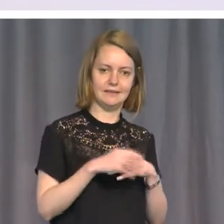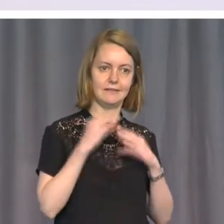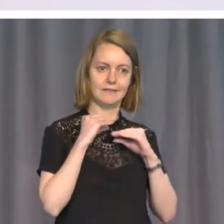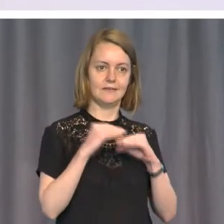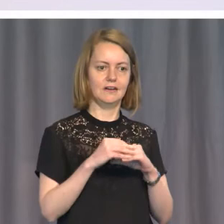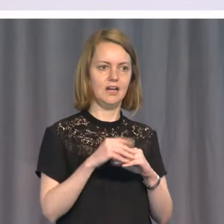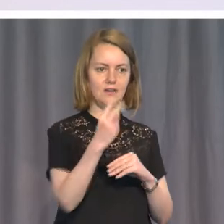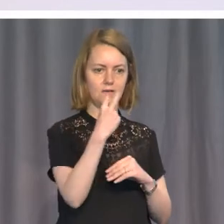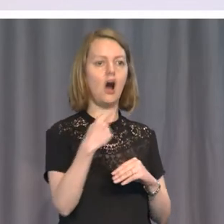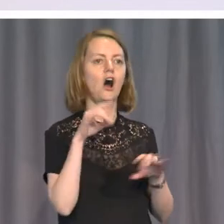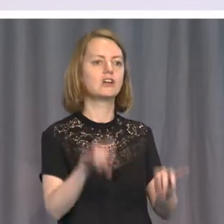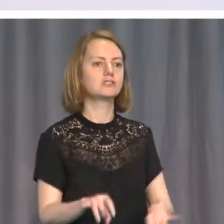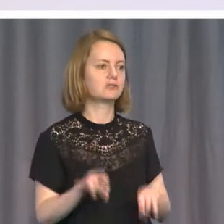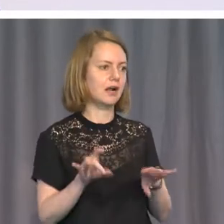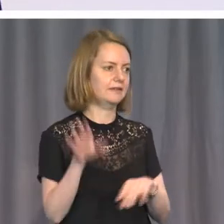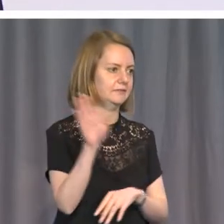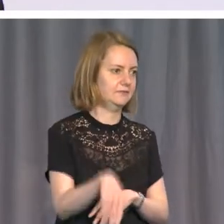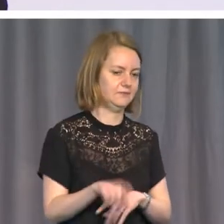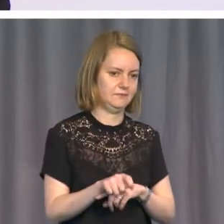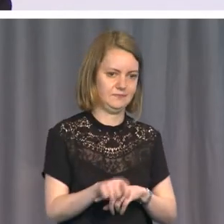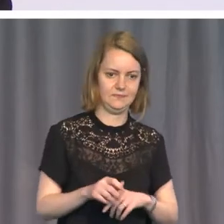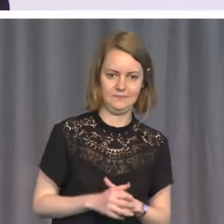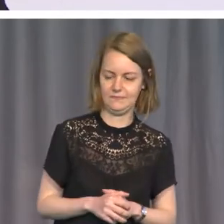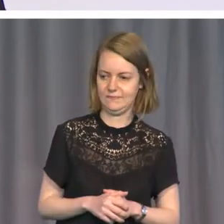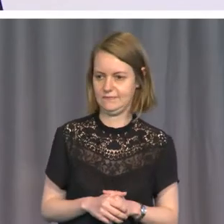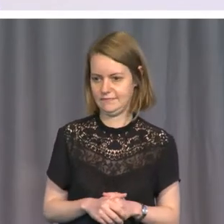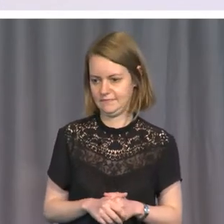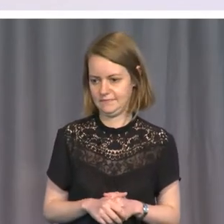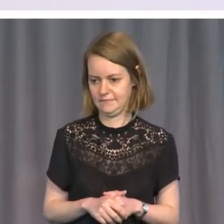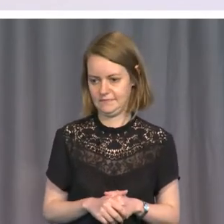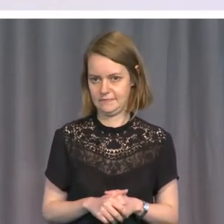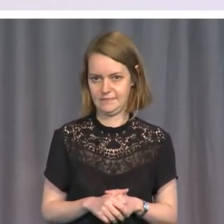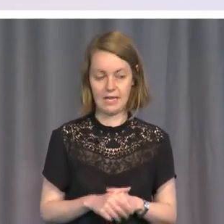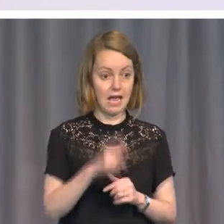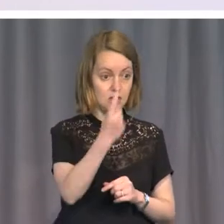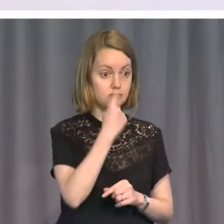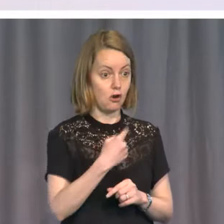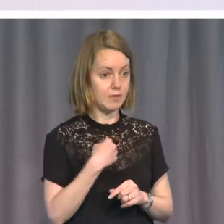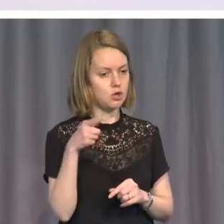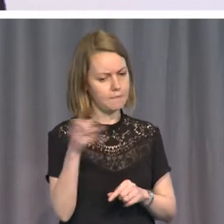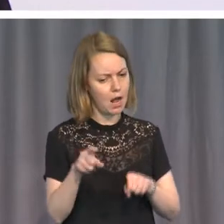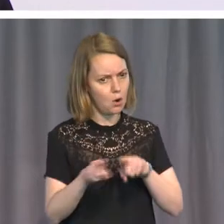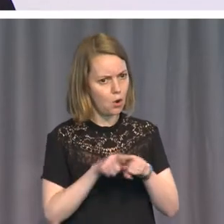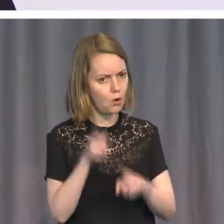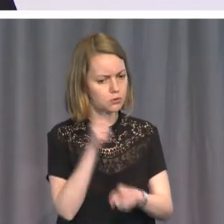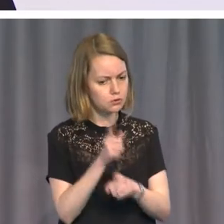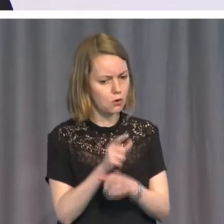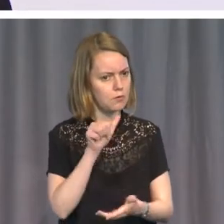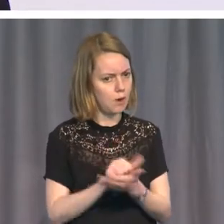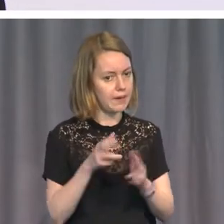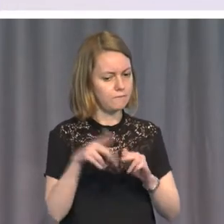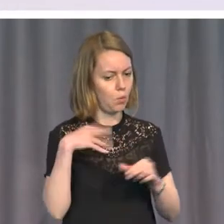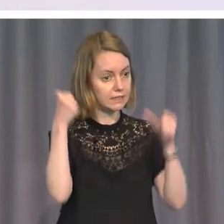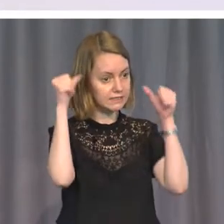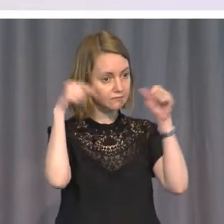oh, you're an Australian. What you'll have to learn to say, Mr. Robertson, if you're going to succeed at the